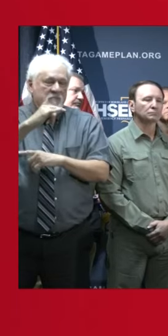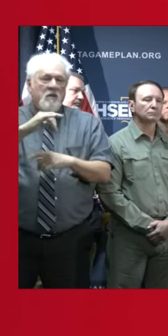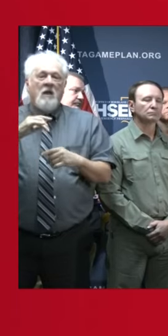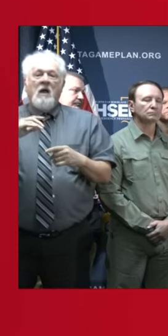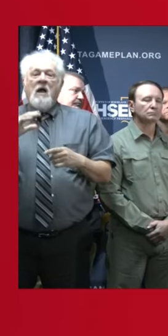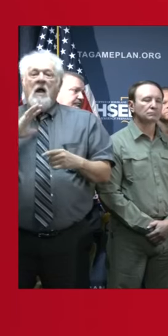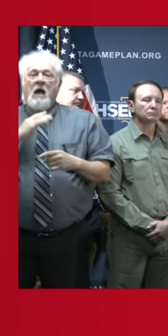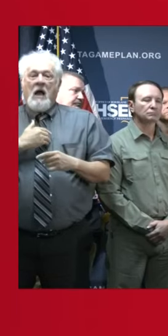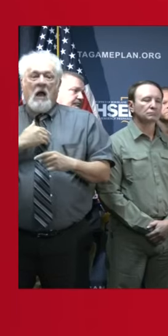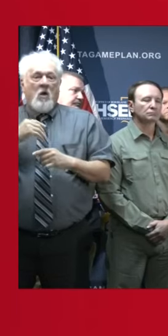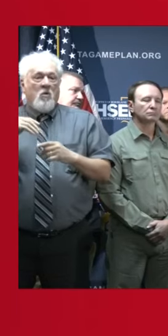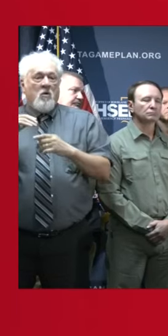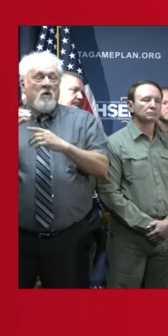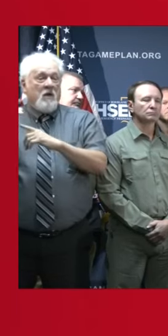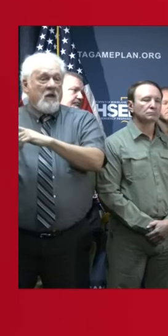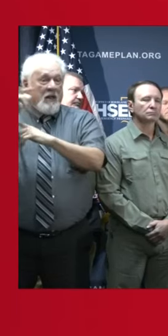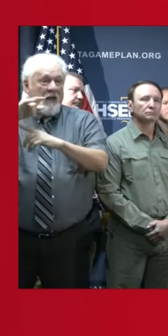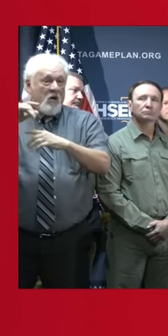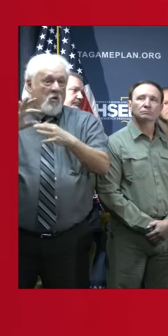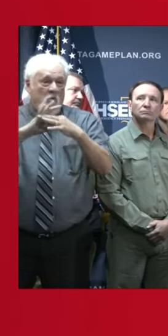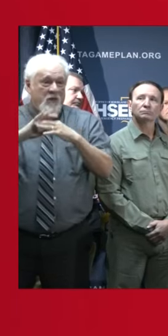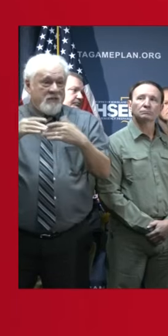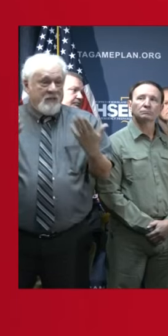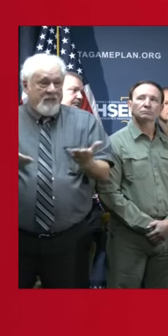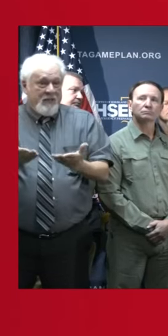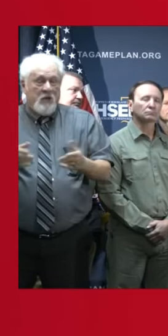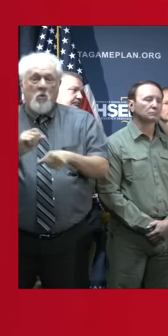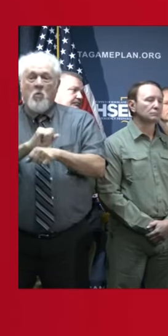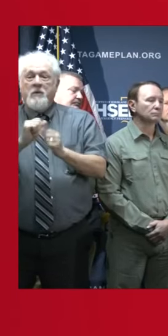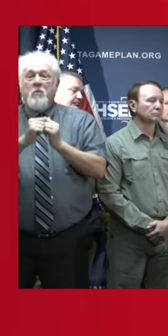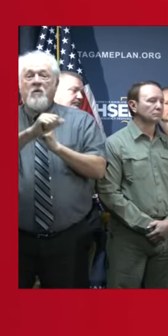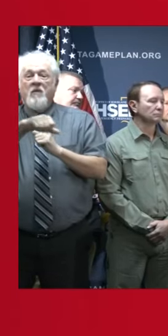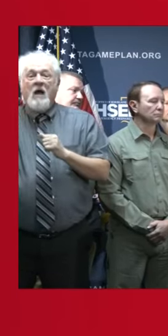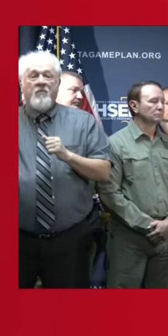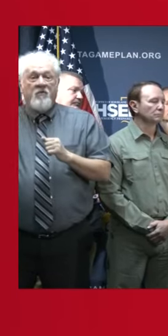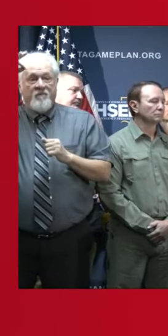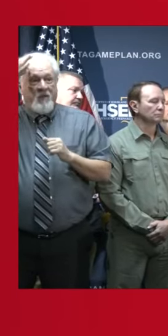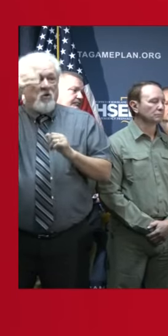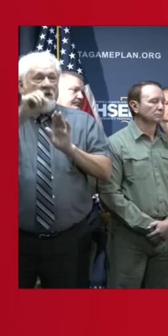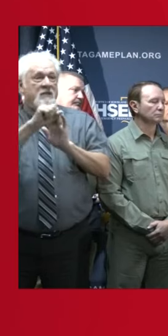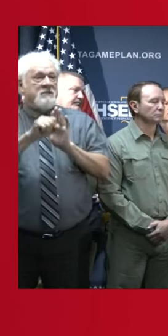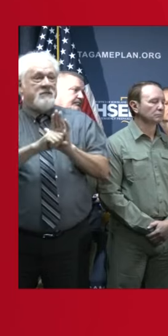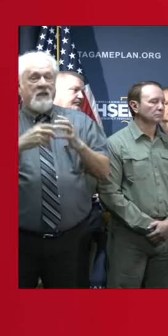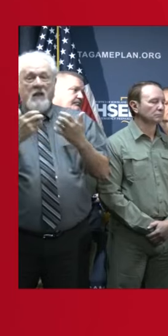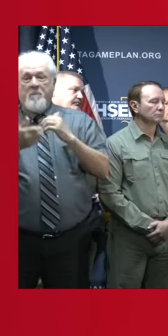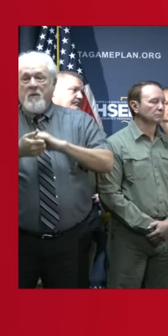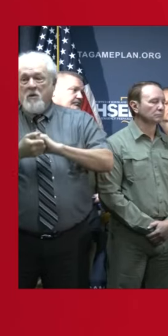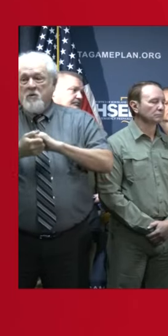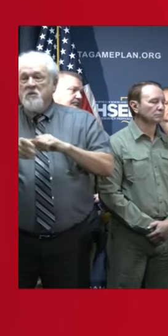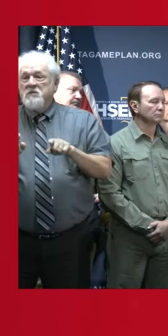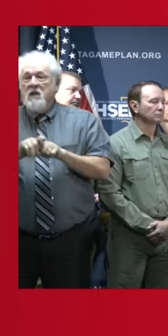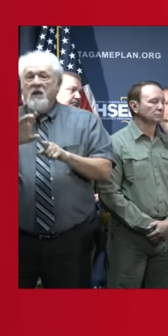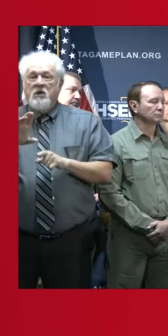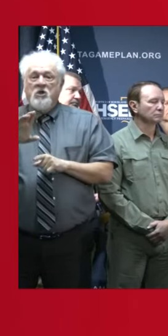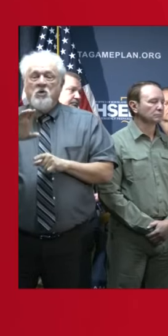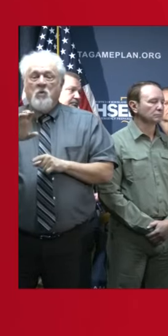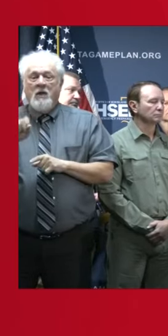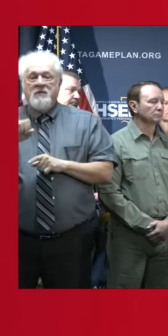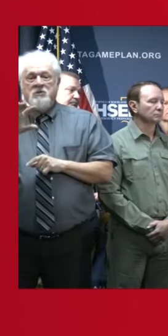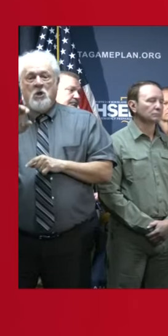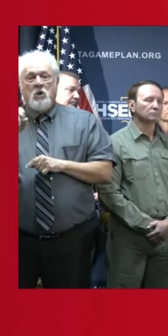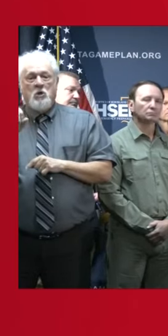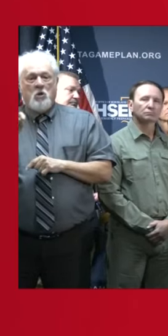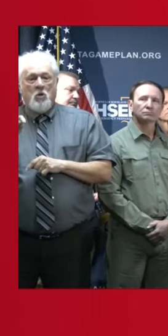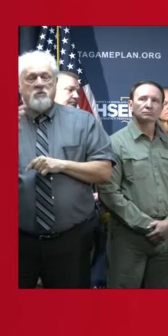Our air coordination cell here at GOSEP is working with other federal and state partners such as the U.S. Coast Guard and the Louisiana